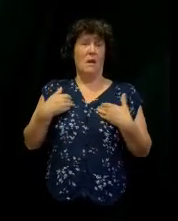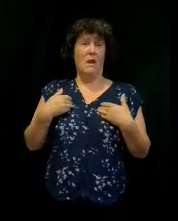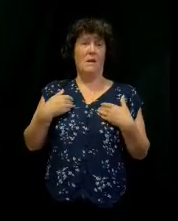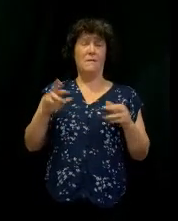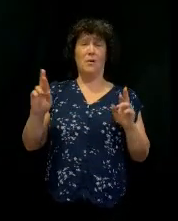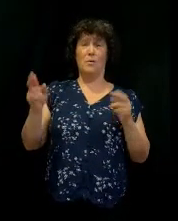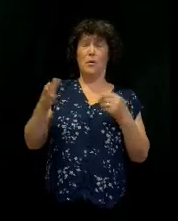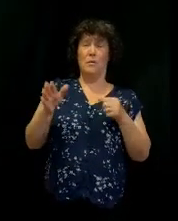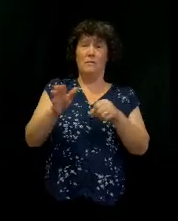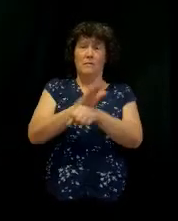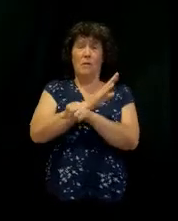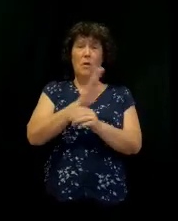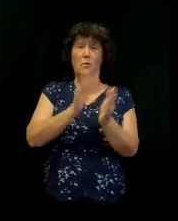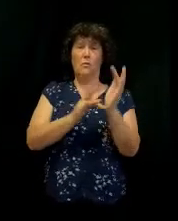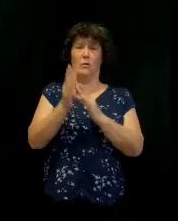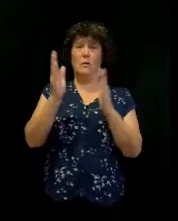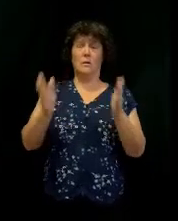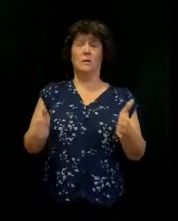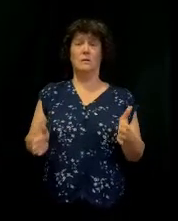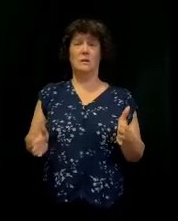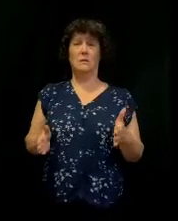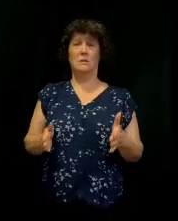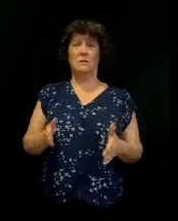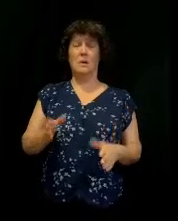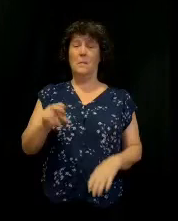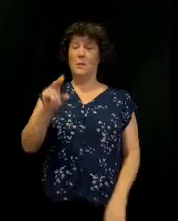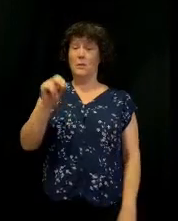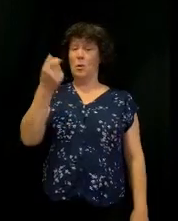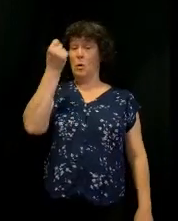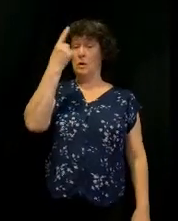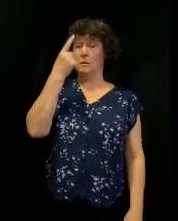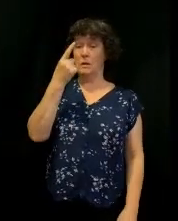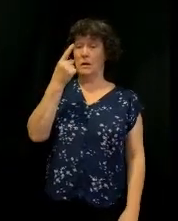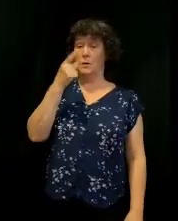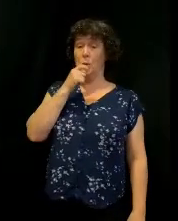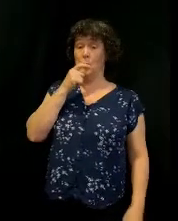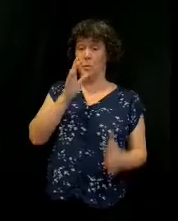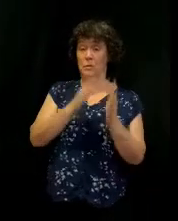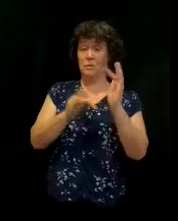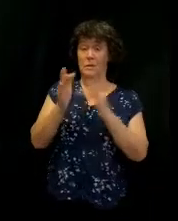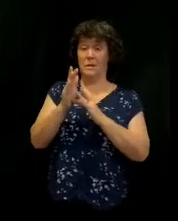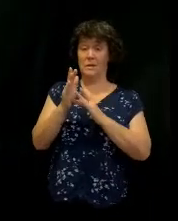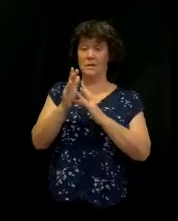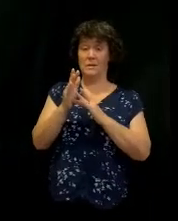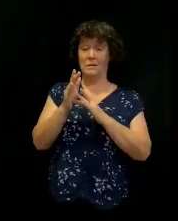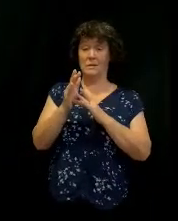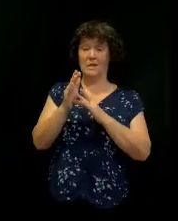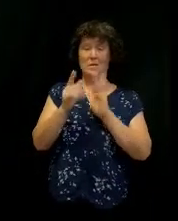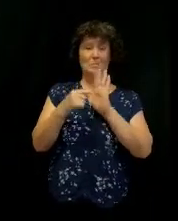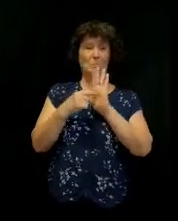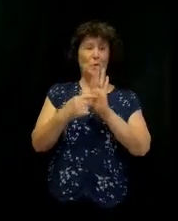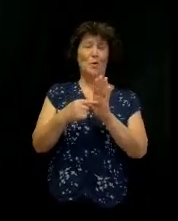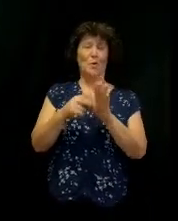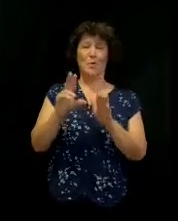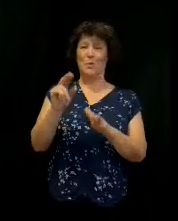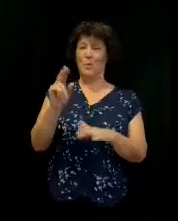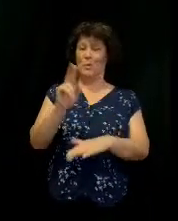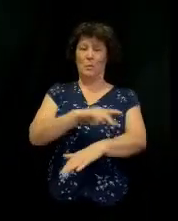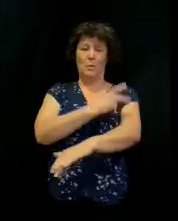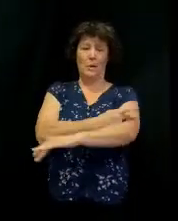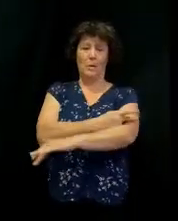Right? But if we have no revelation of who he is, there'll be no power in that room. Zero.